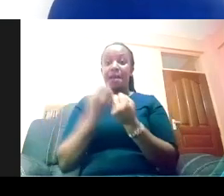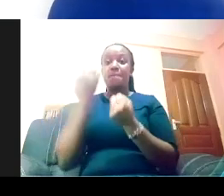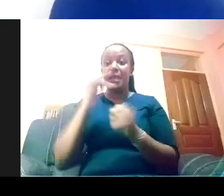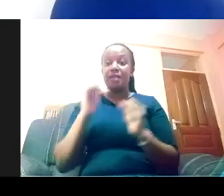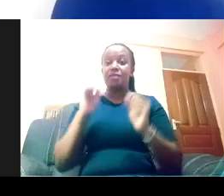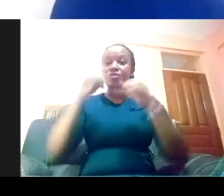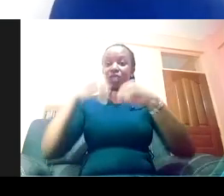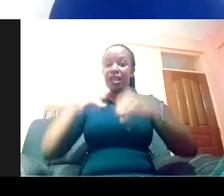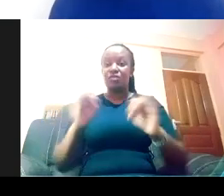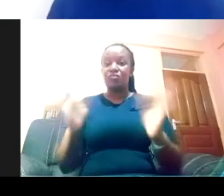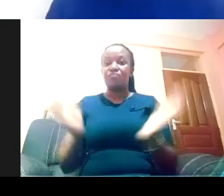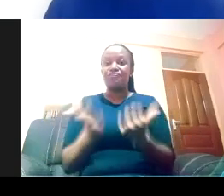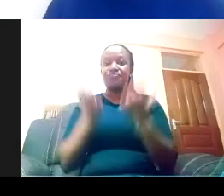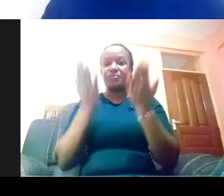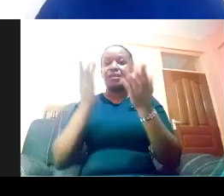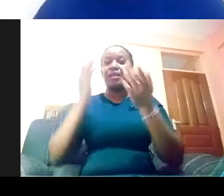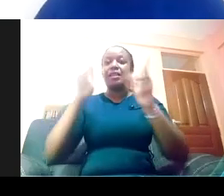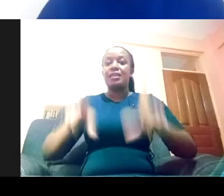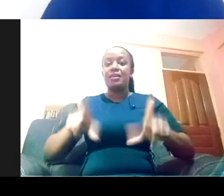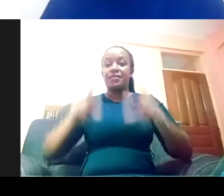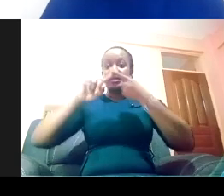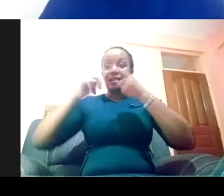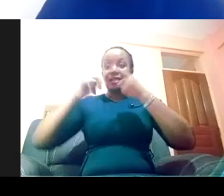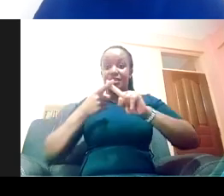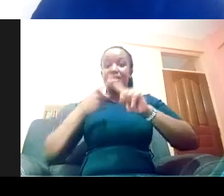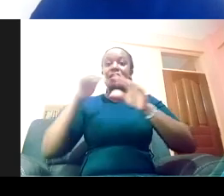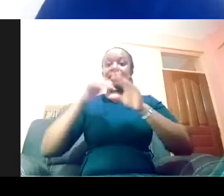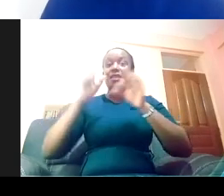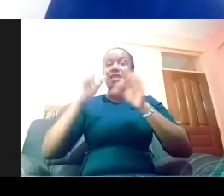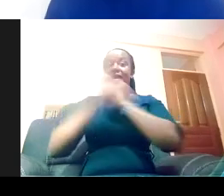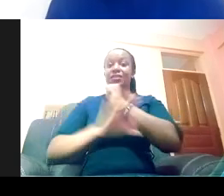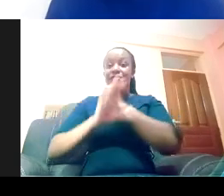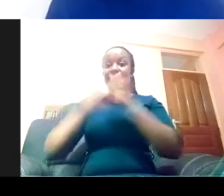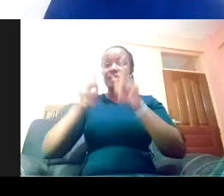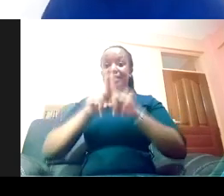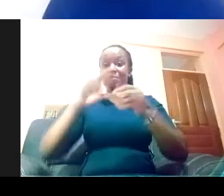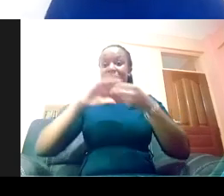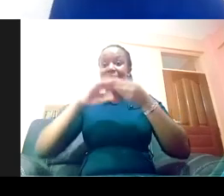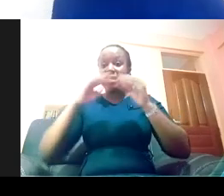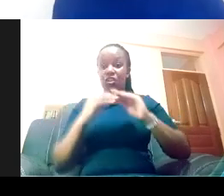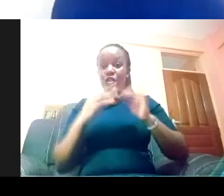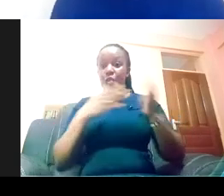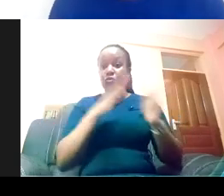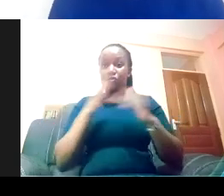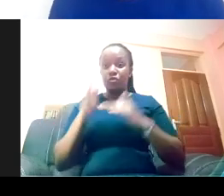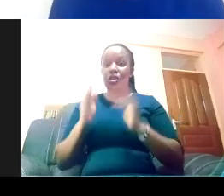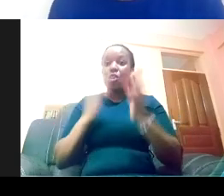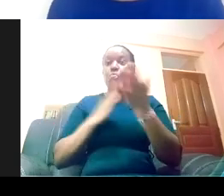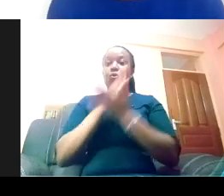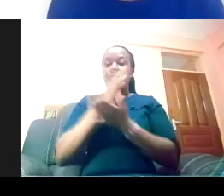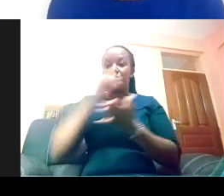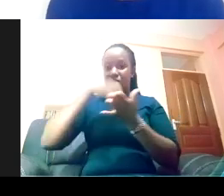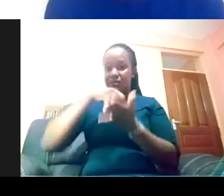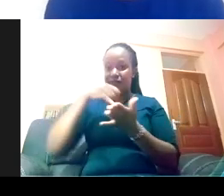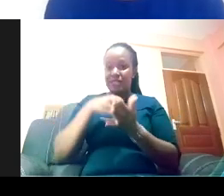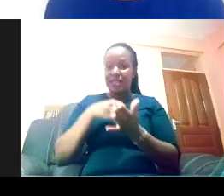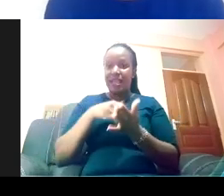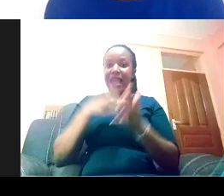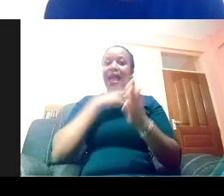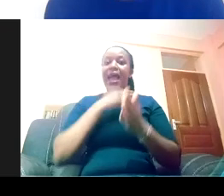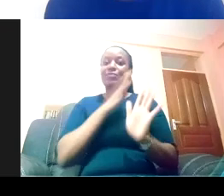and creating opportunities through industry and inclusivity and preparing people for the future of work.